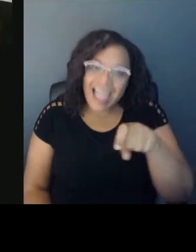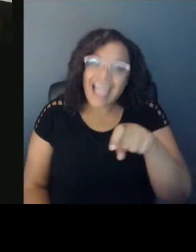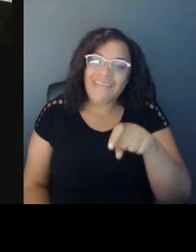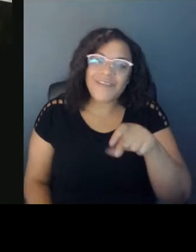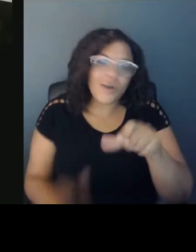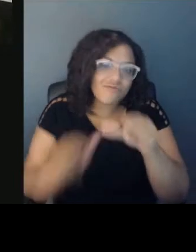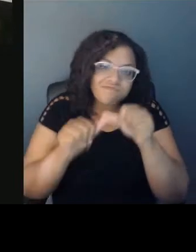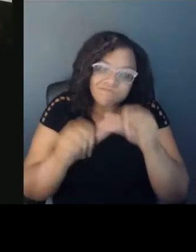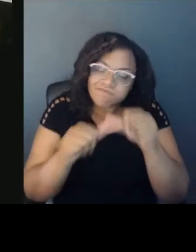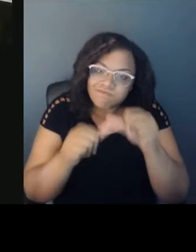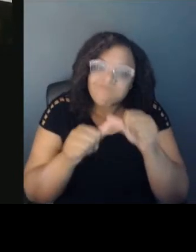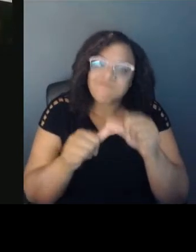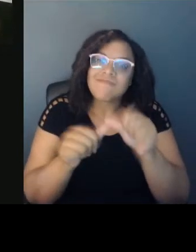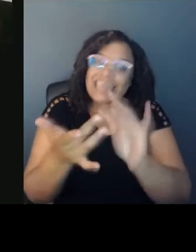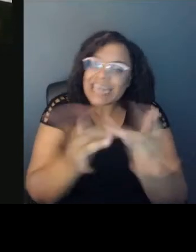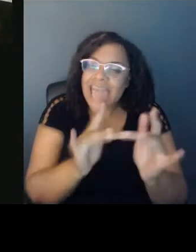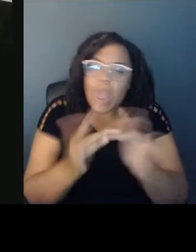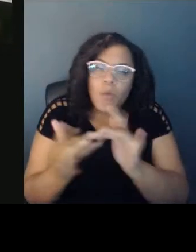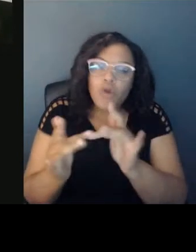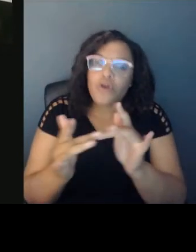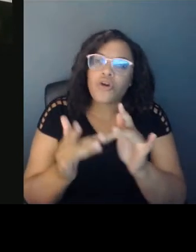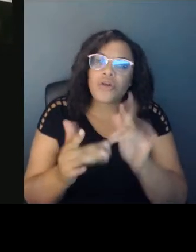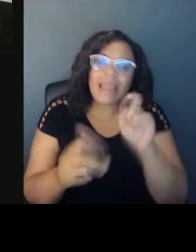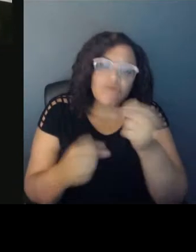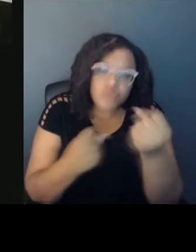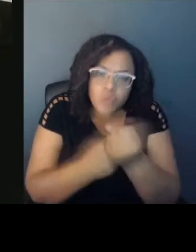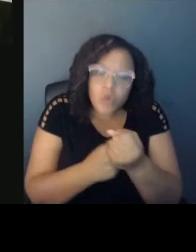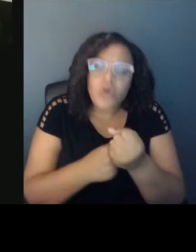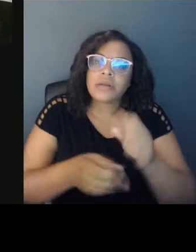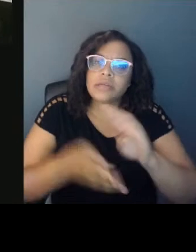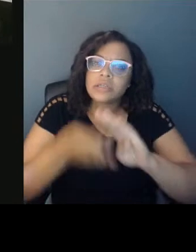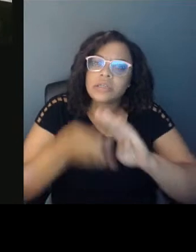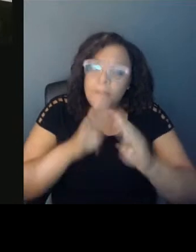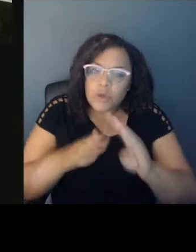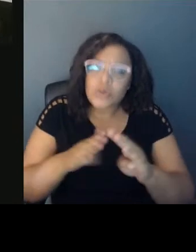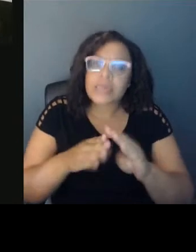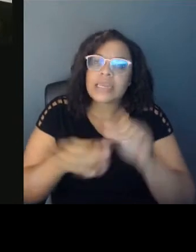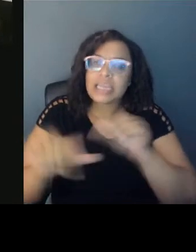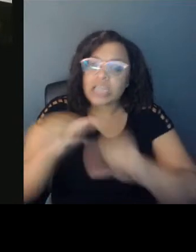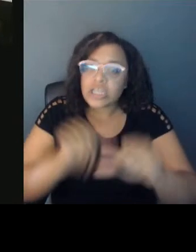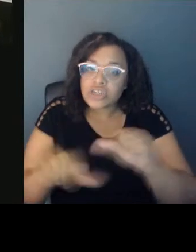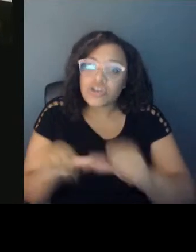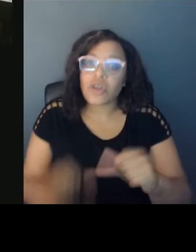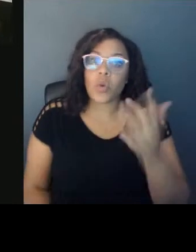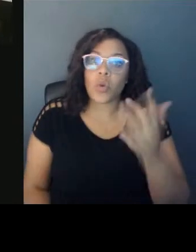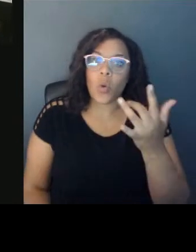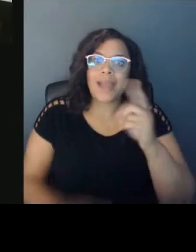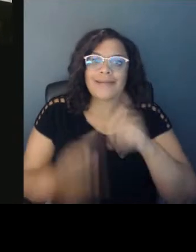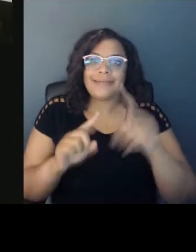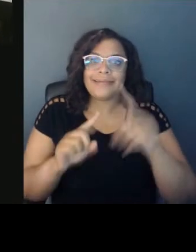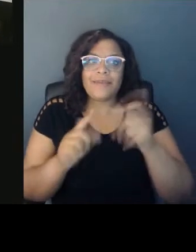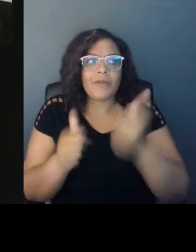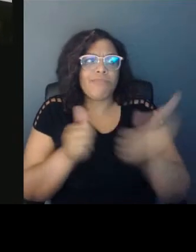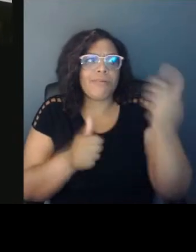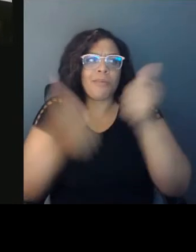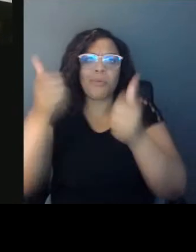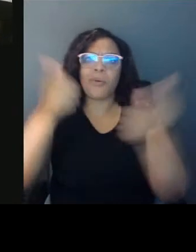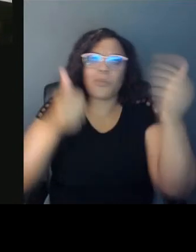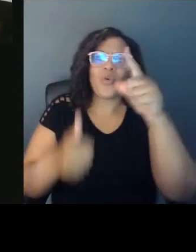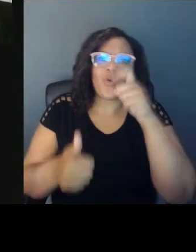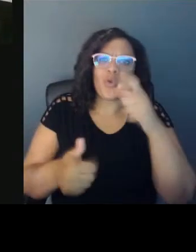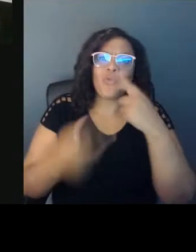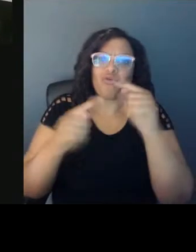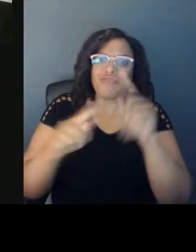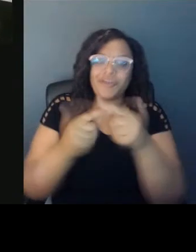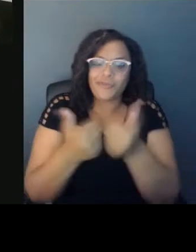network, we have to support each other because there are so many forces multifactorial against us that if I